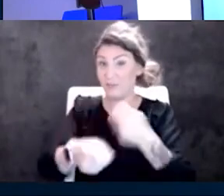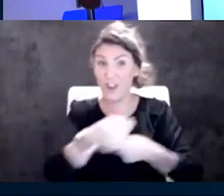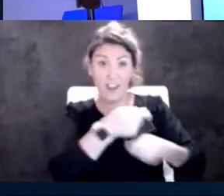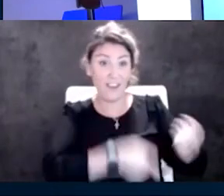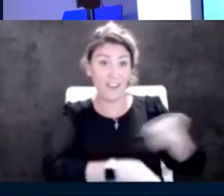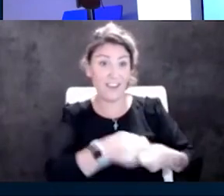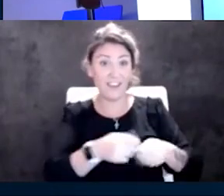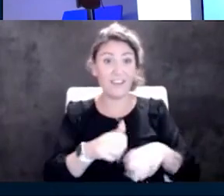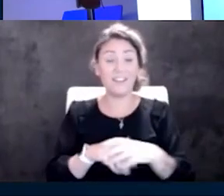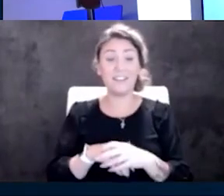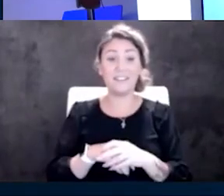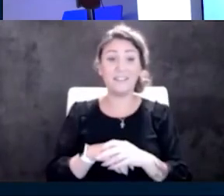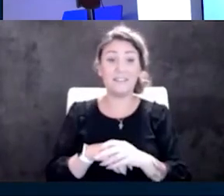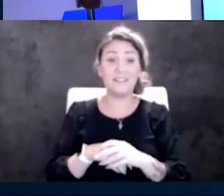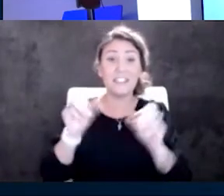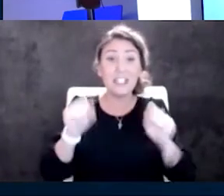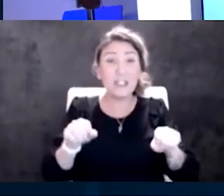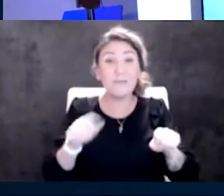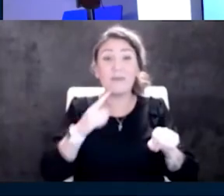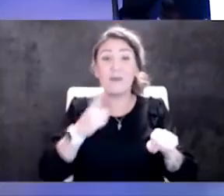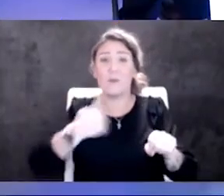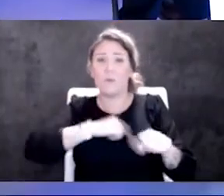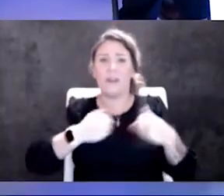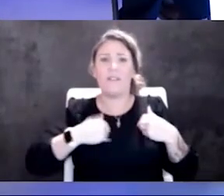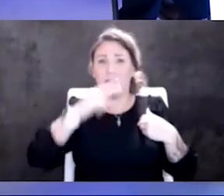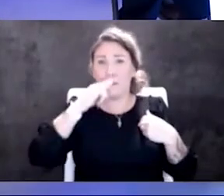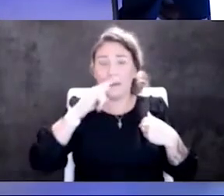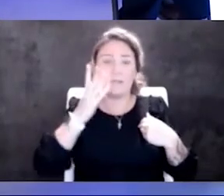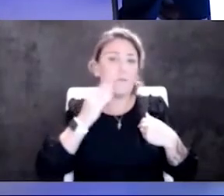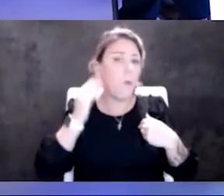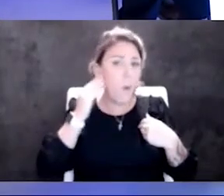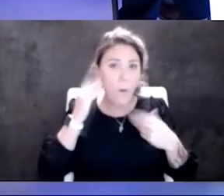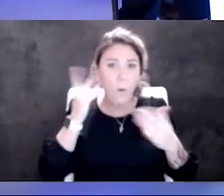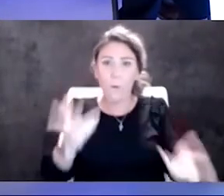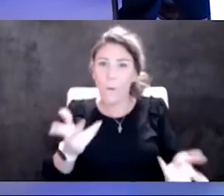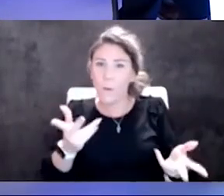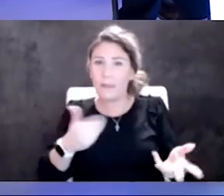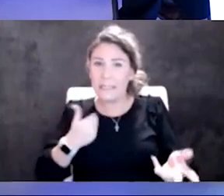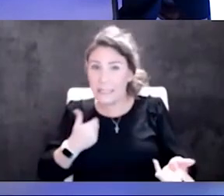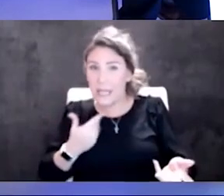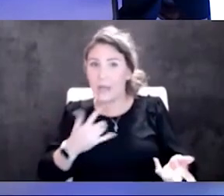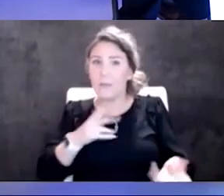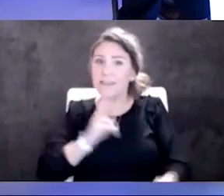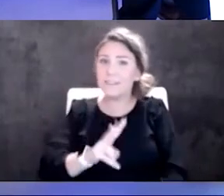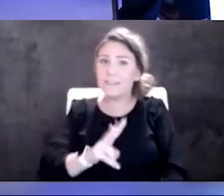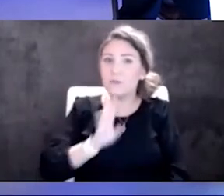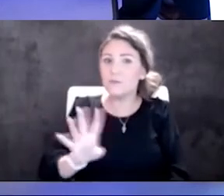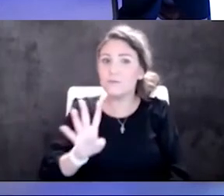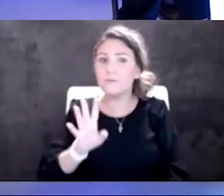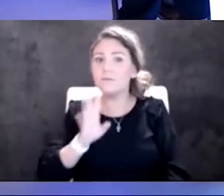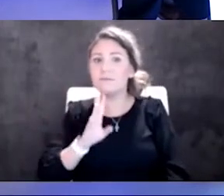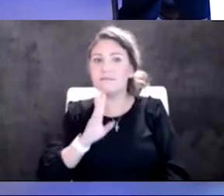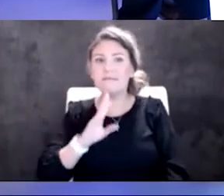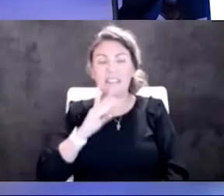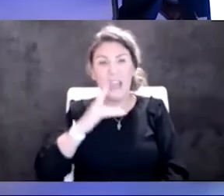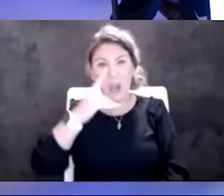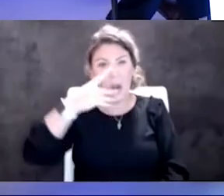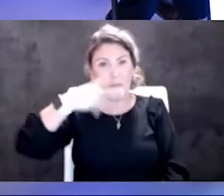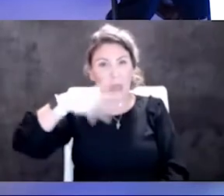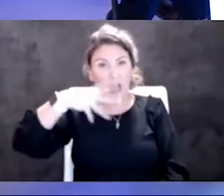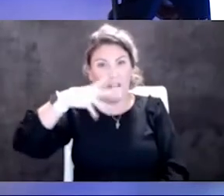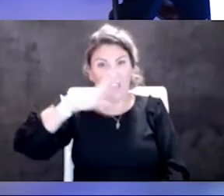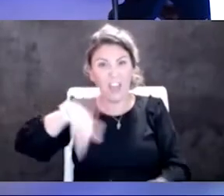kids that are young at home. Yeah, that's true. That's And my two-year-old and four-year-old tend to have boogers a lot. they do.